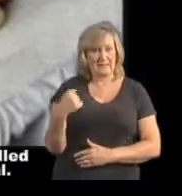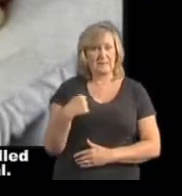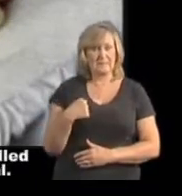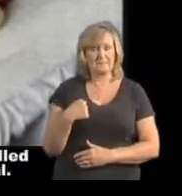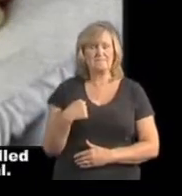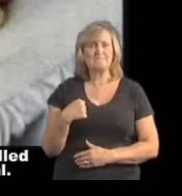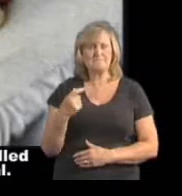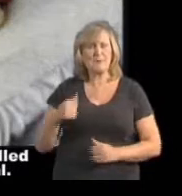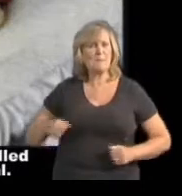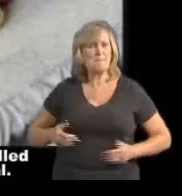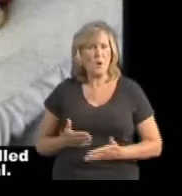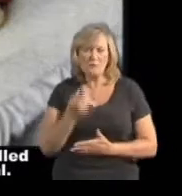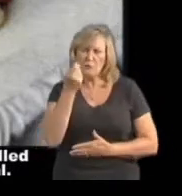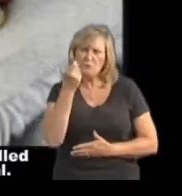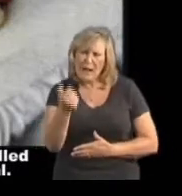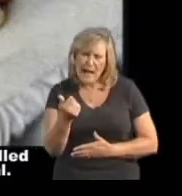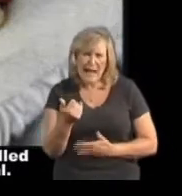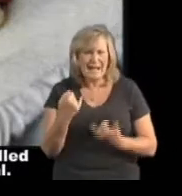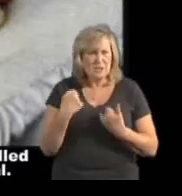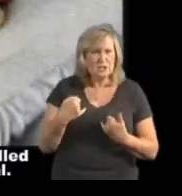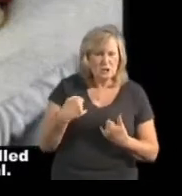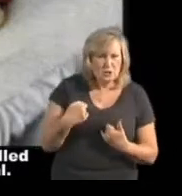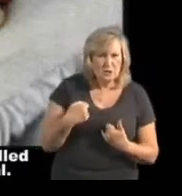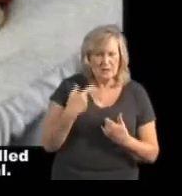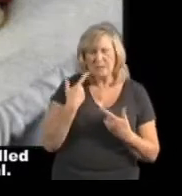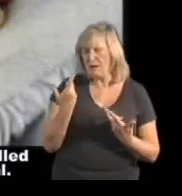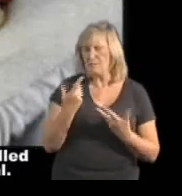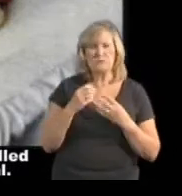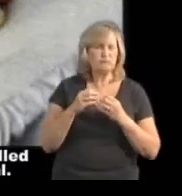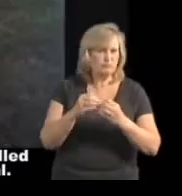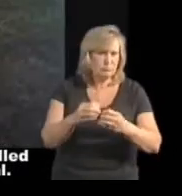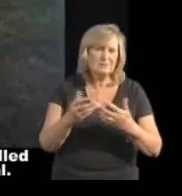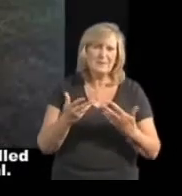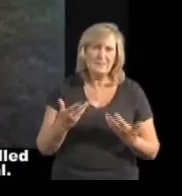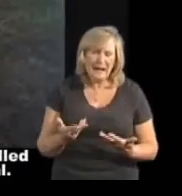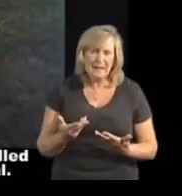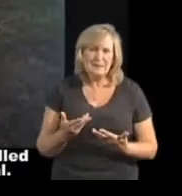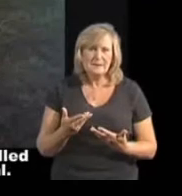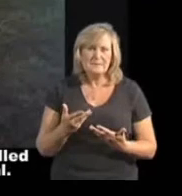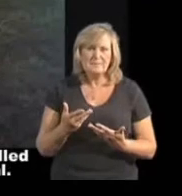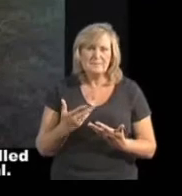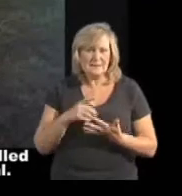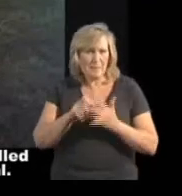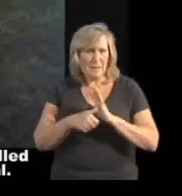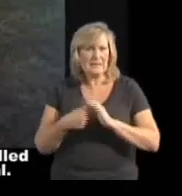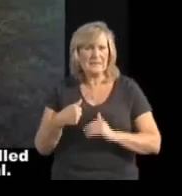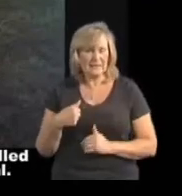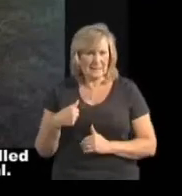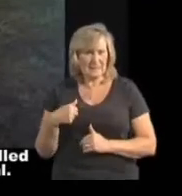a work condition called arthrogryphosis multiplex